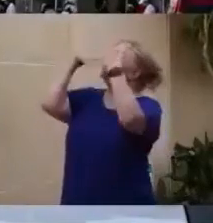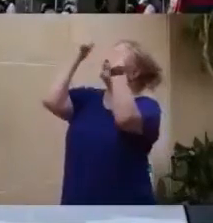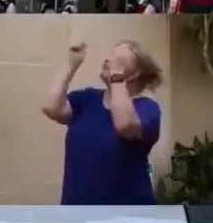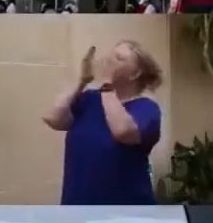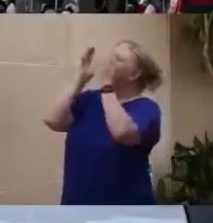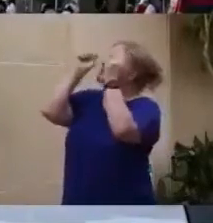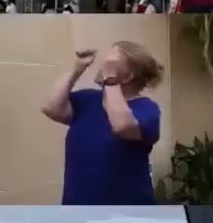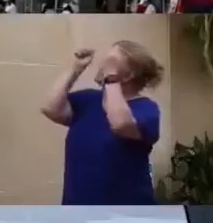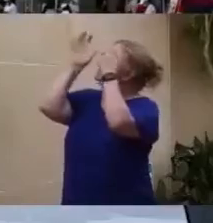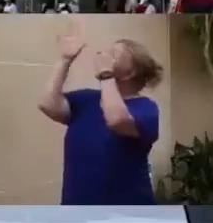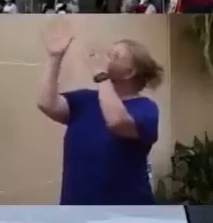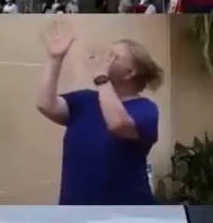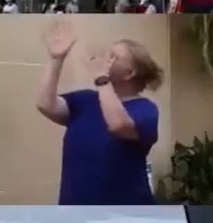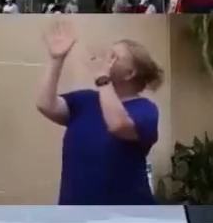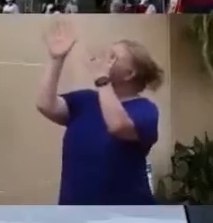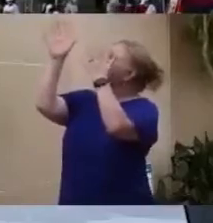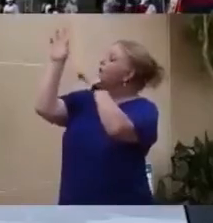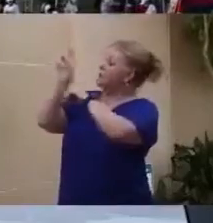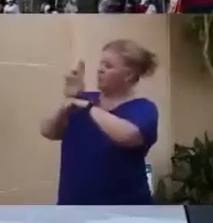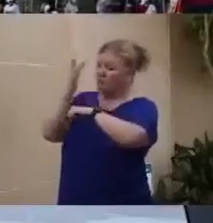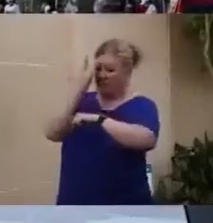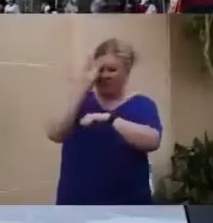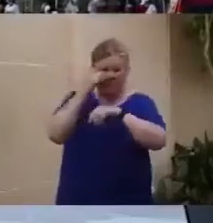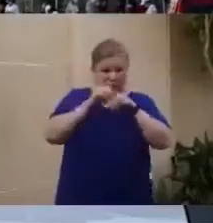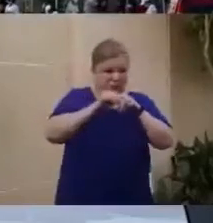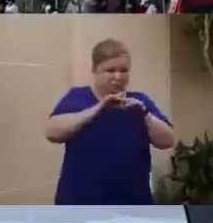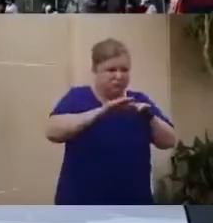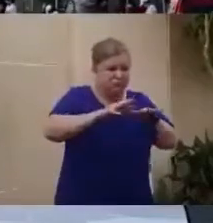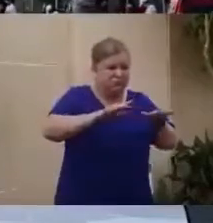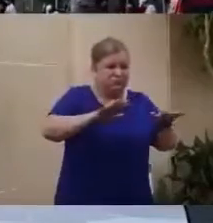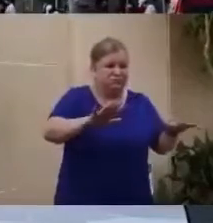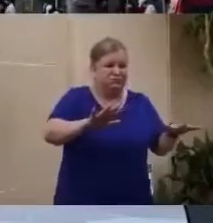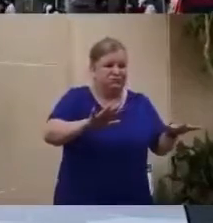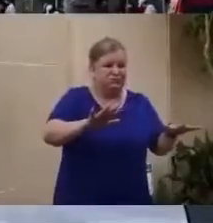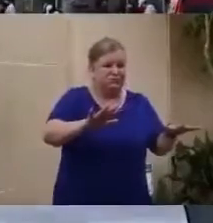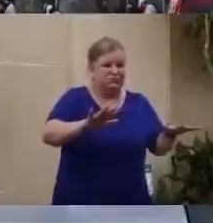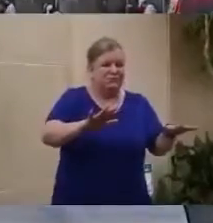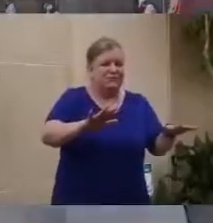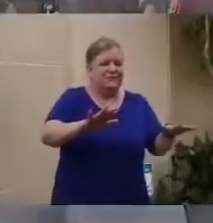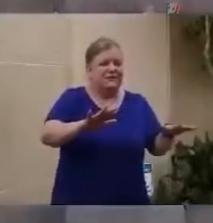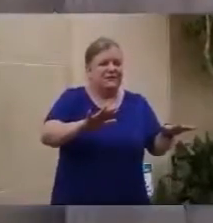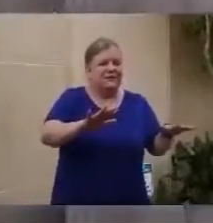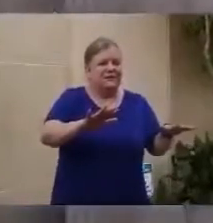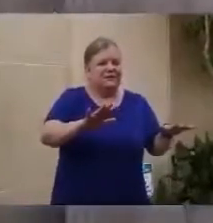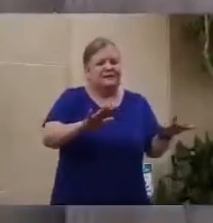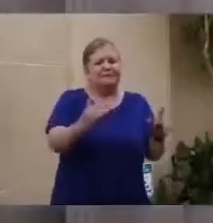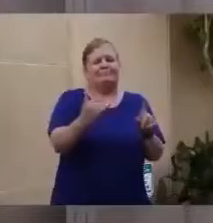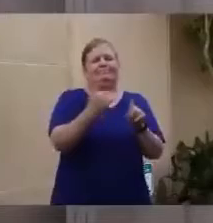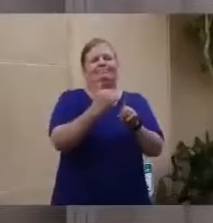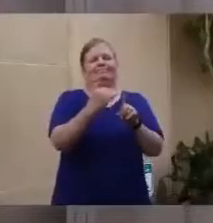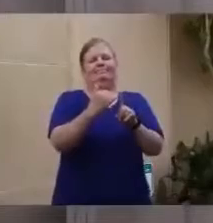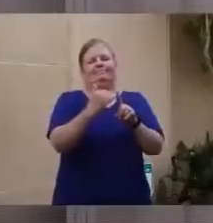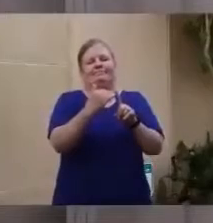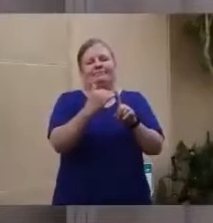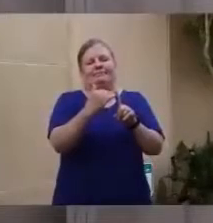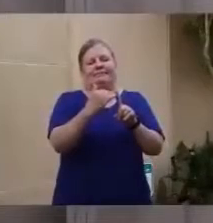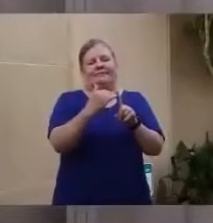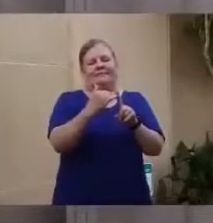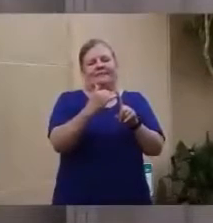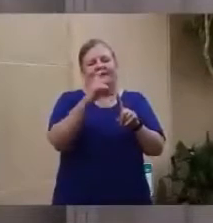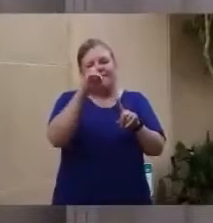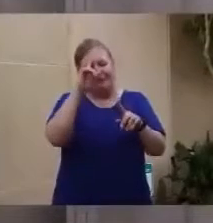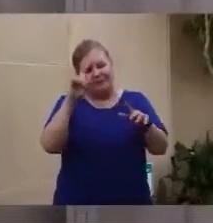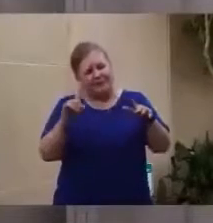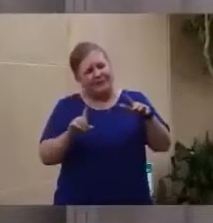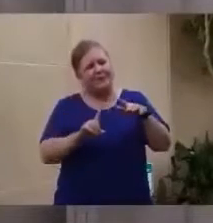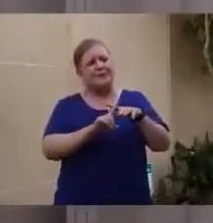has used this pandemic to bring to the forefront the most ancient